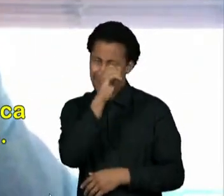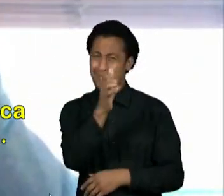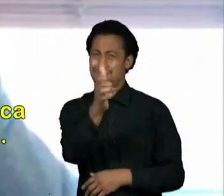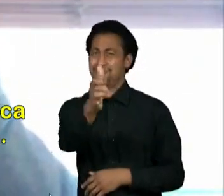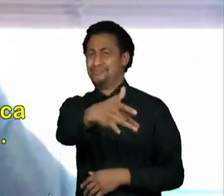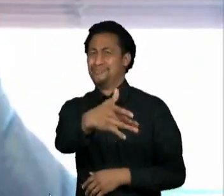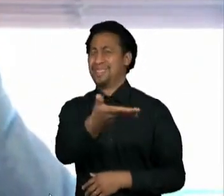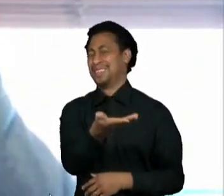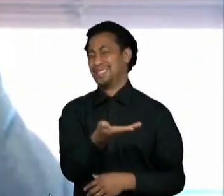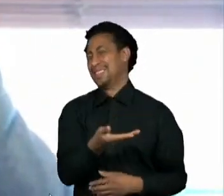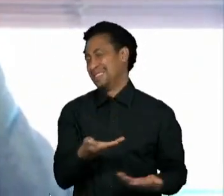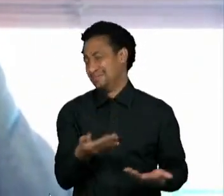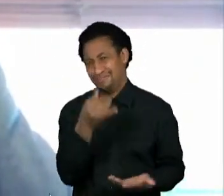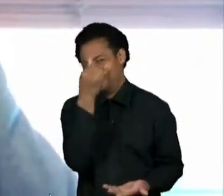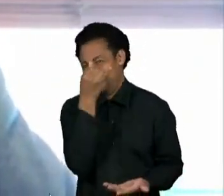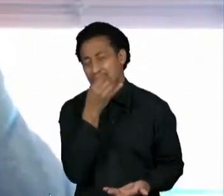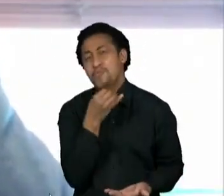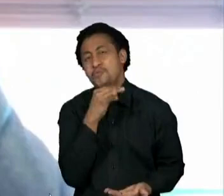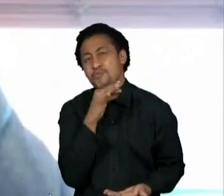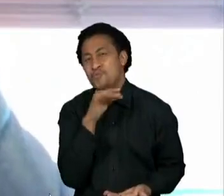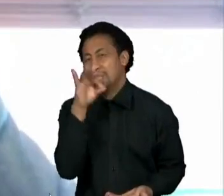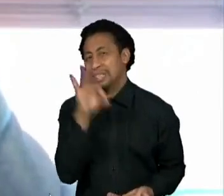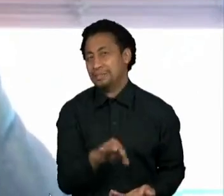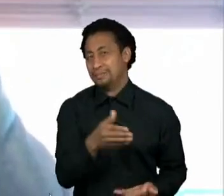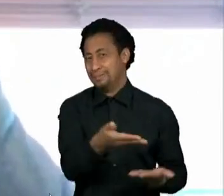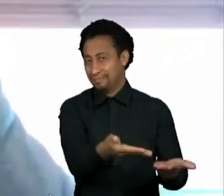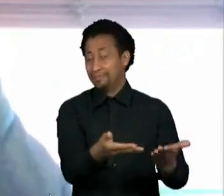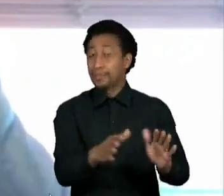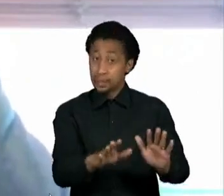pathetic political figure. And that may have saved Brazilian democracy. you.